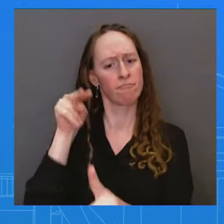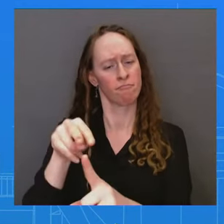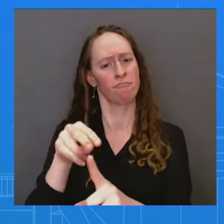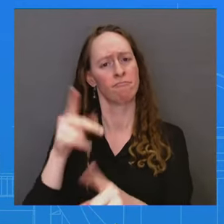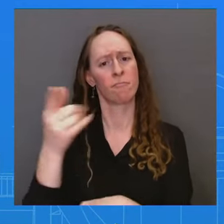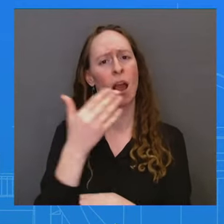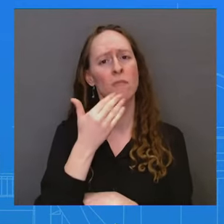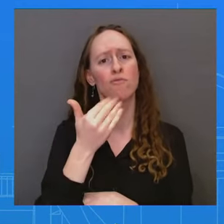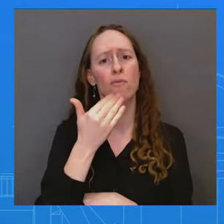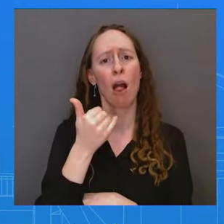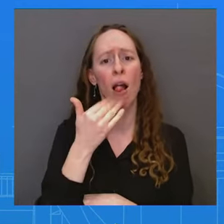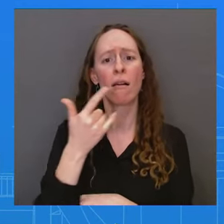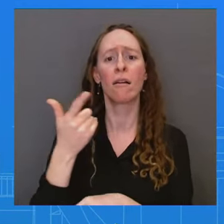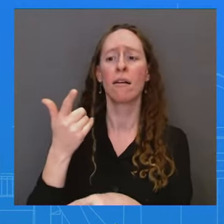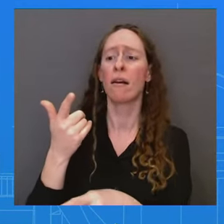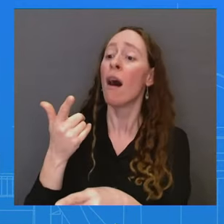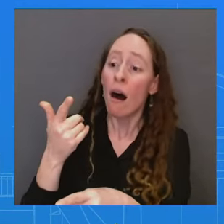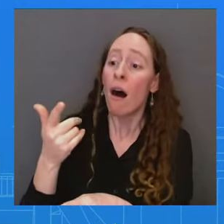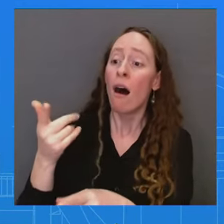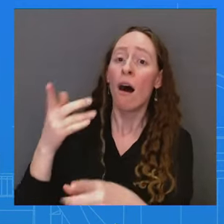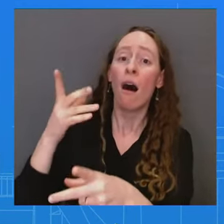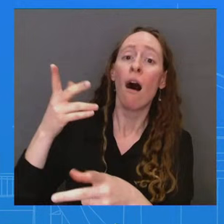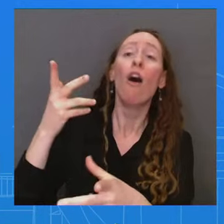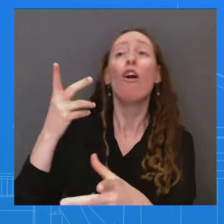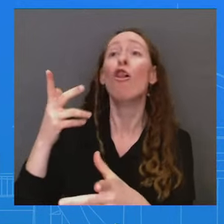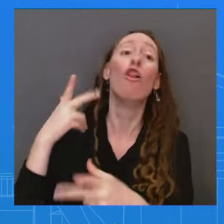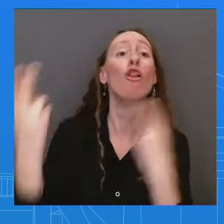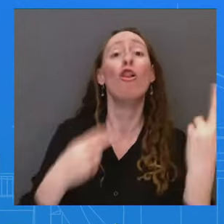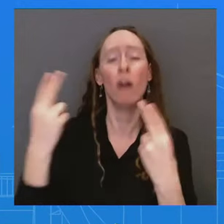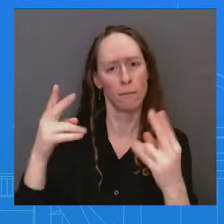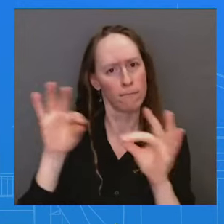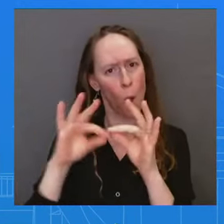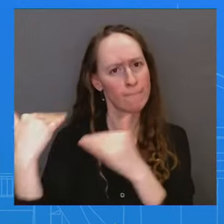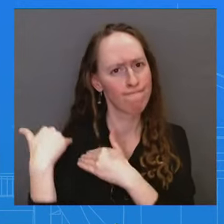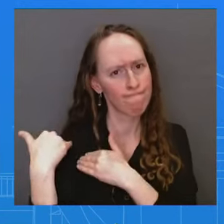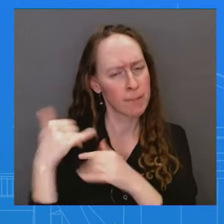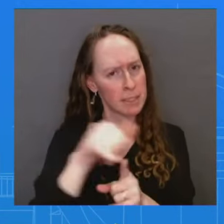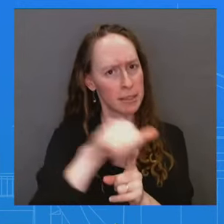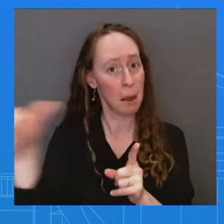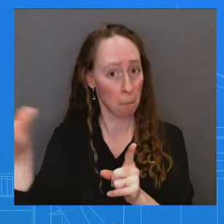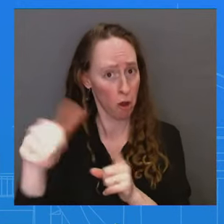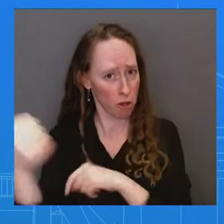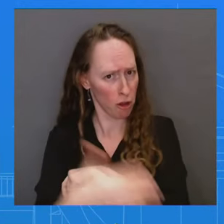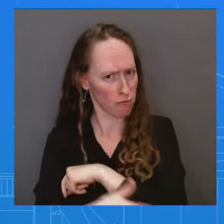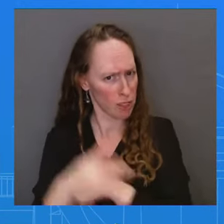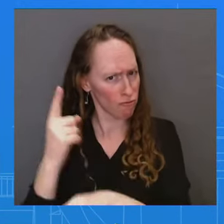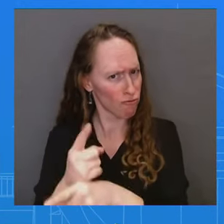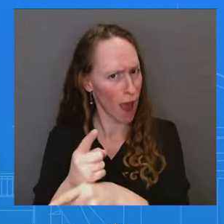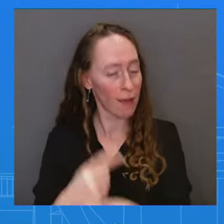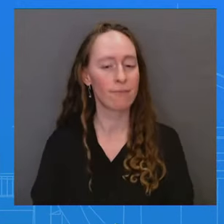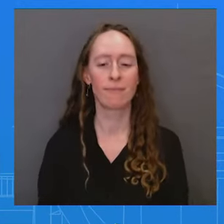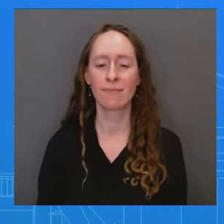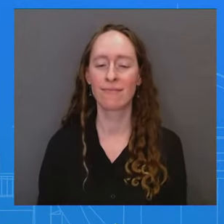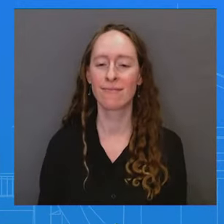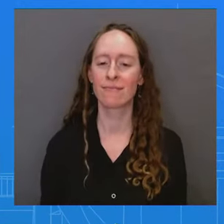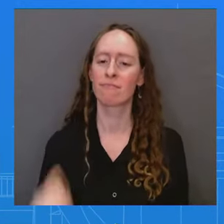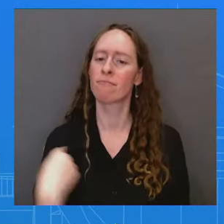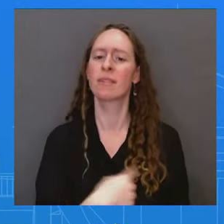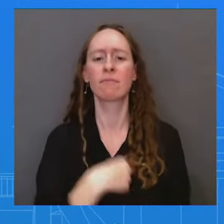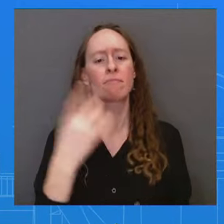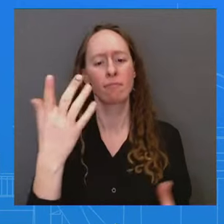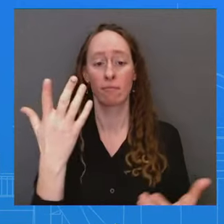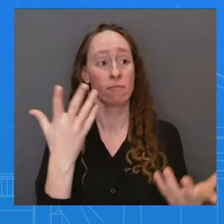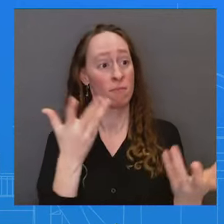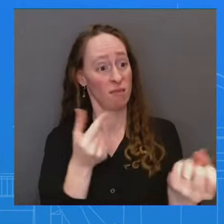We are providing foreign military assistance to Israel as they defend themselves against Hamas. We have been very clear about what the